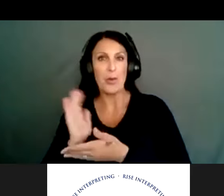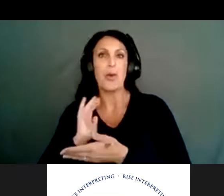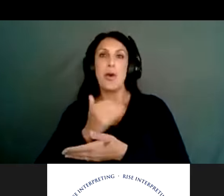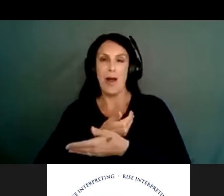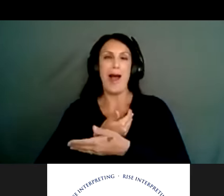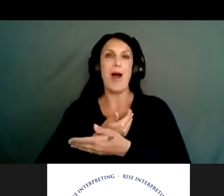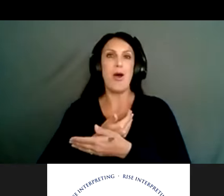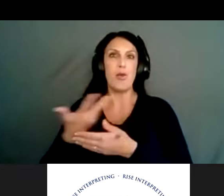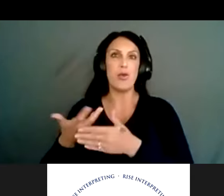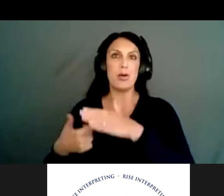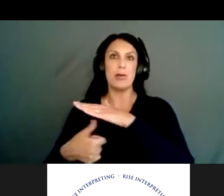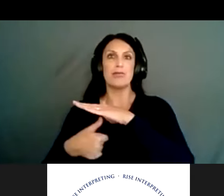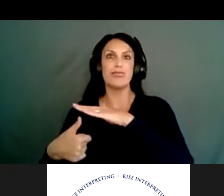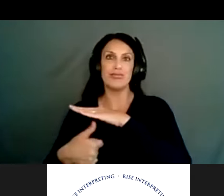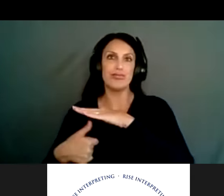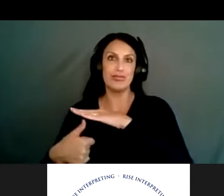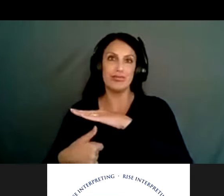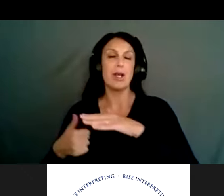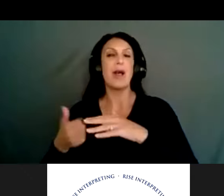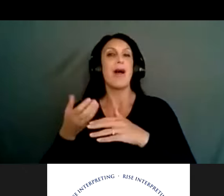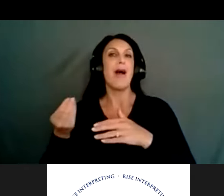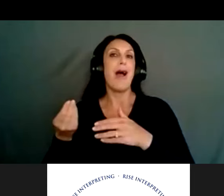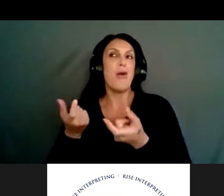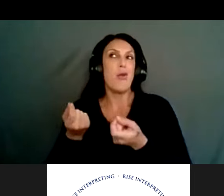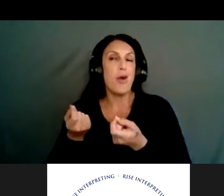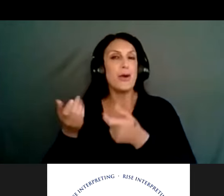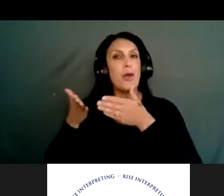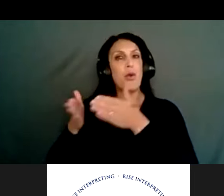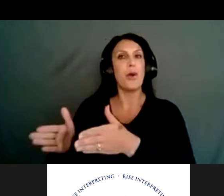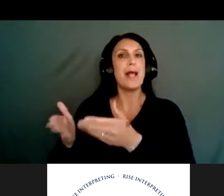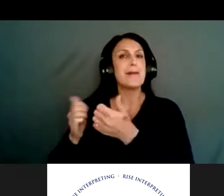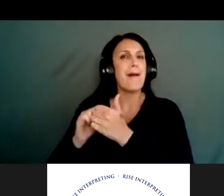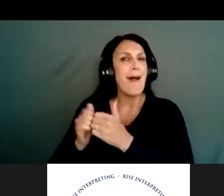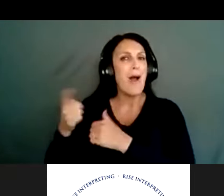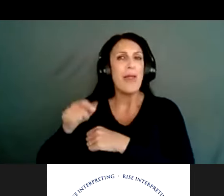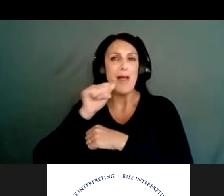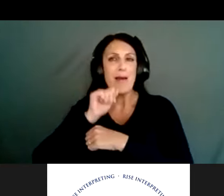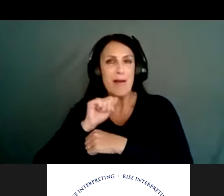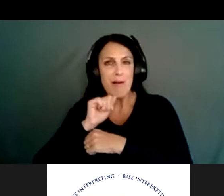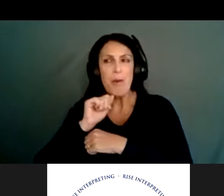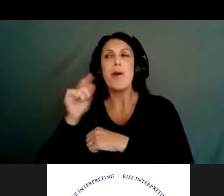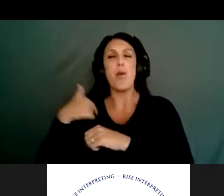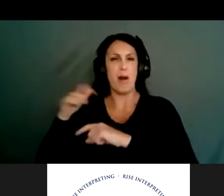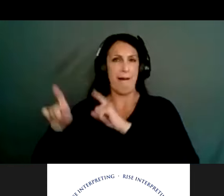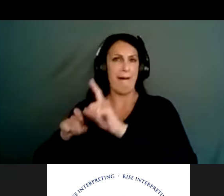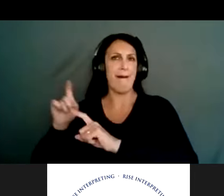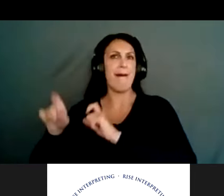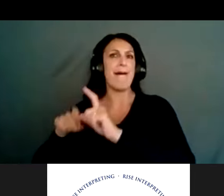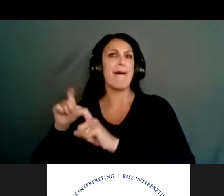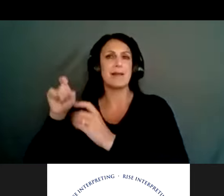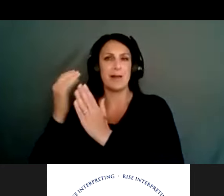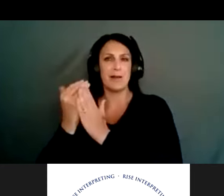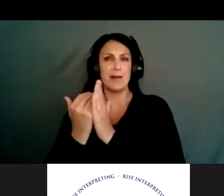isolation and, um, what kind of coping methods they're using. We're also asking them on that survey, um, if they're willing to share